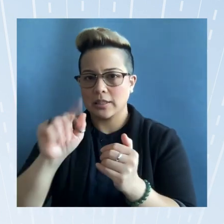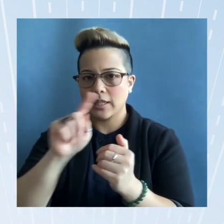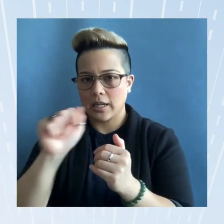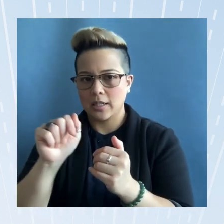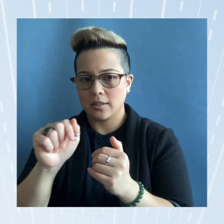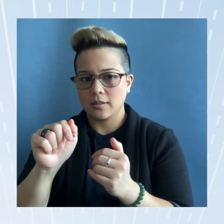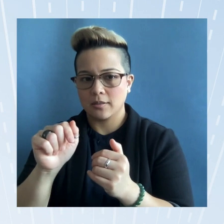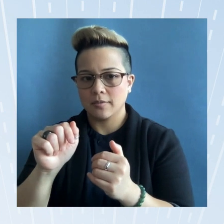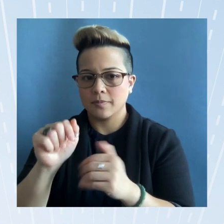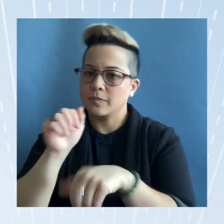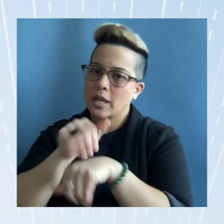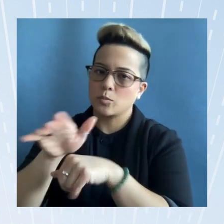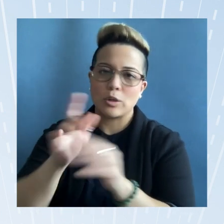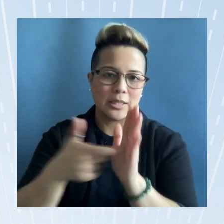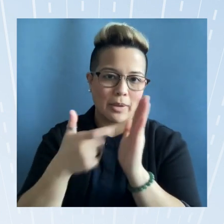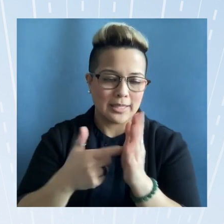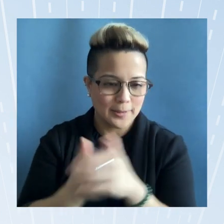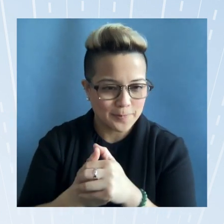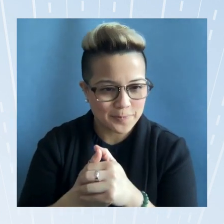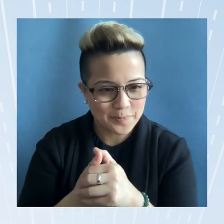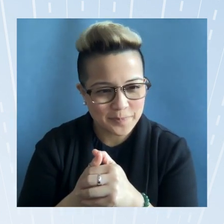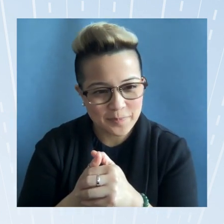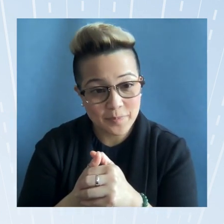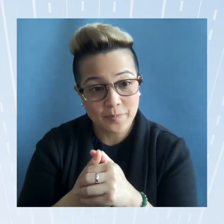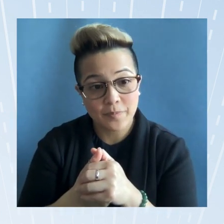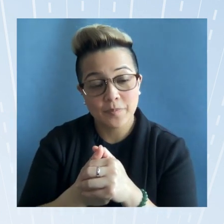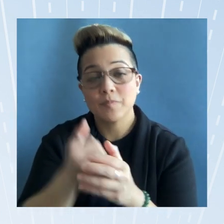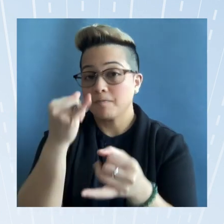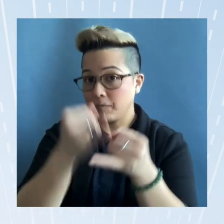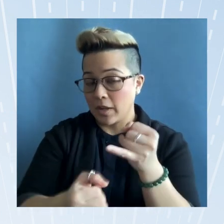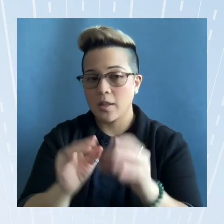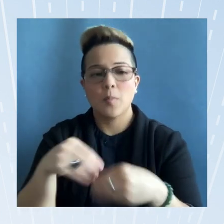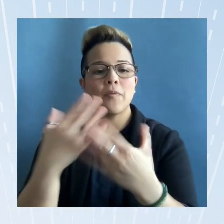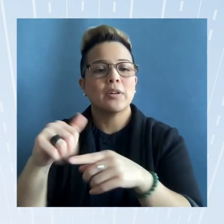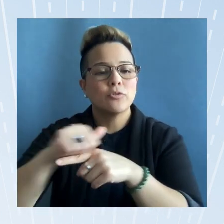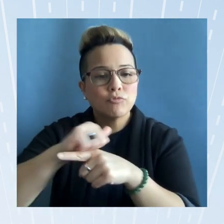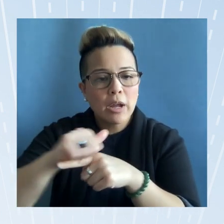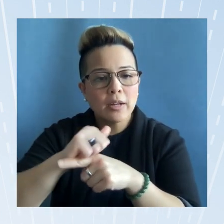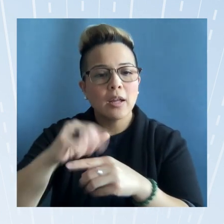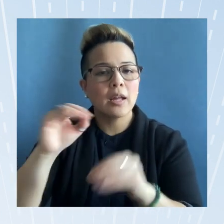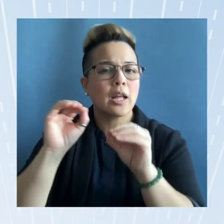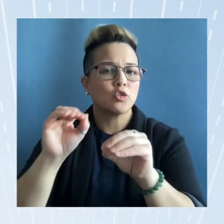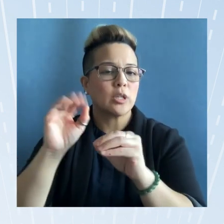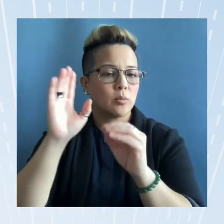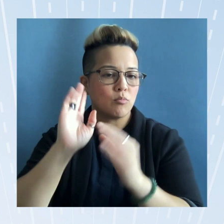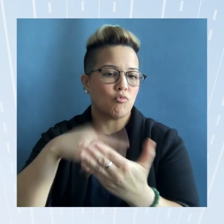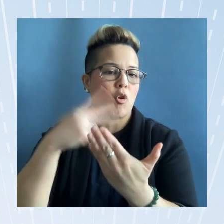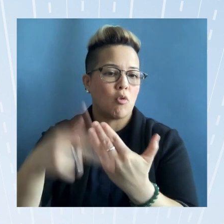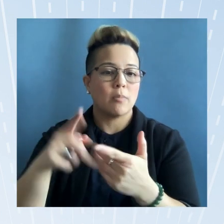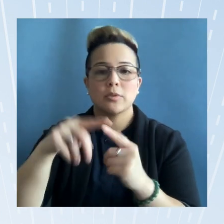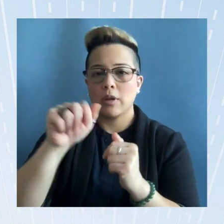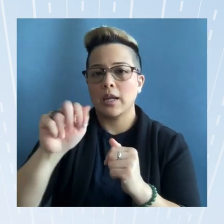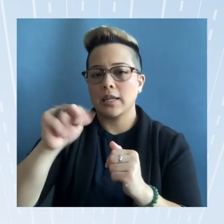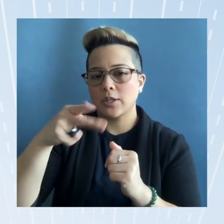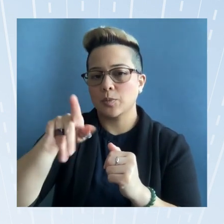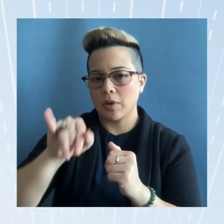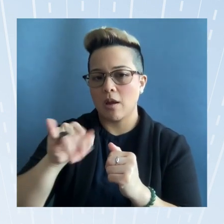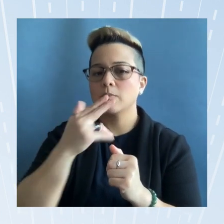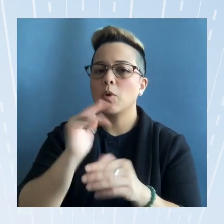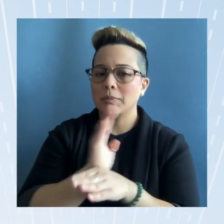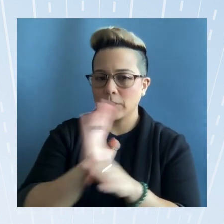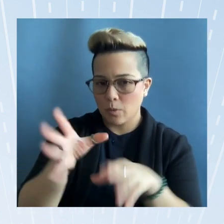demands finally provide training and education programs to a and hpi small business owners